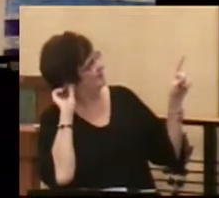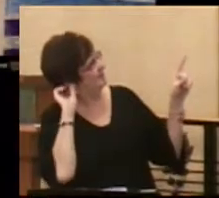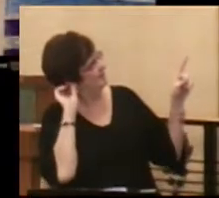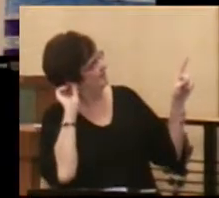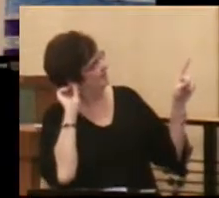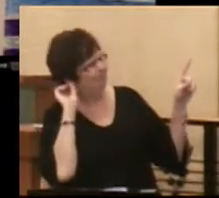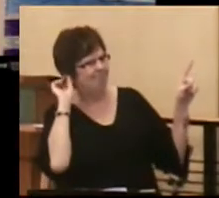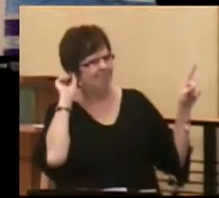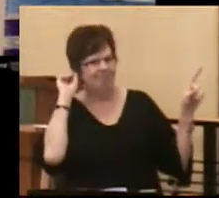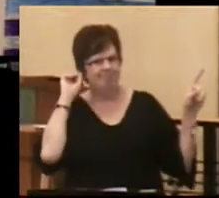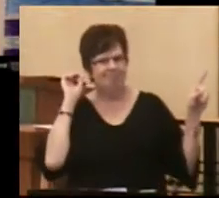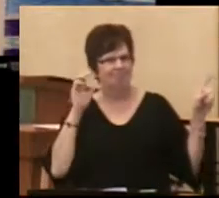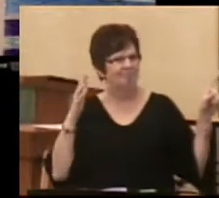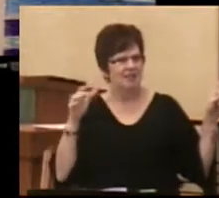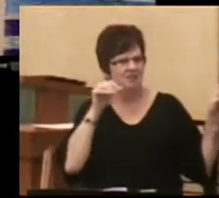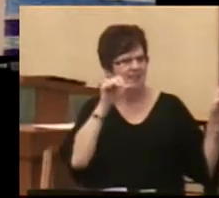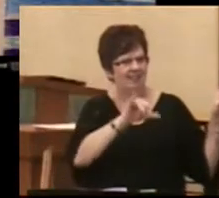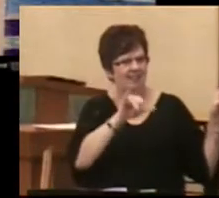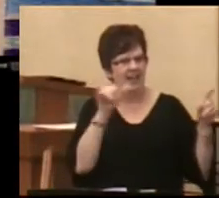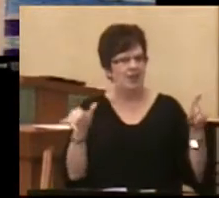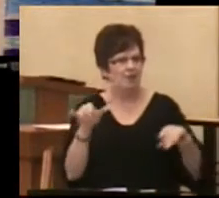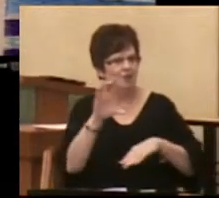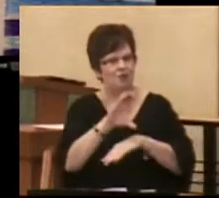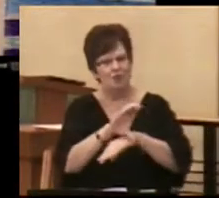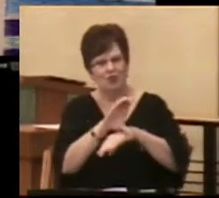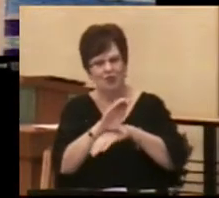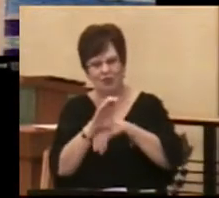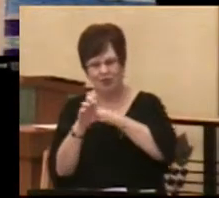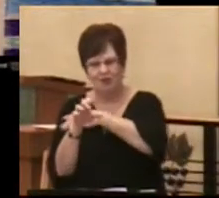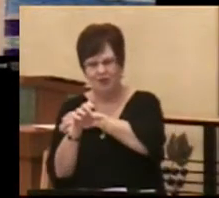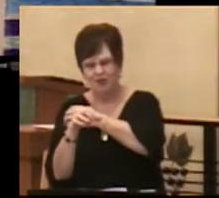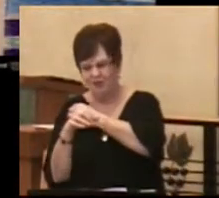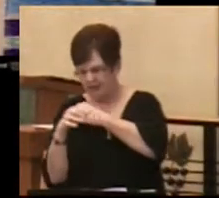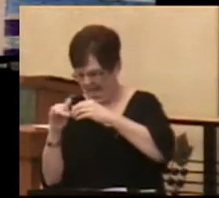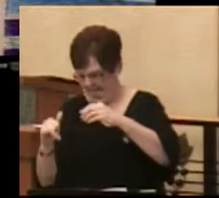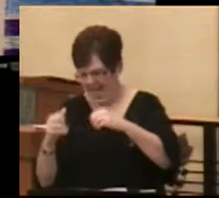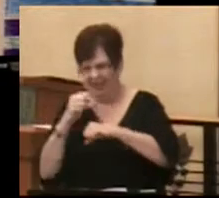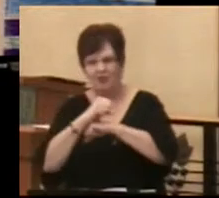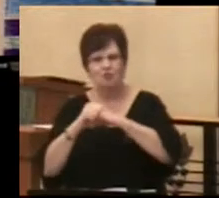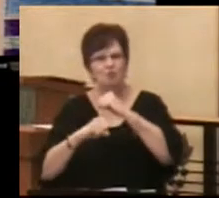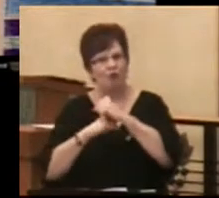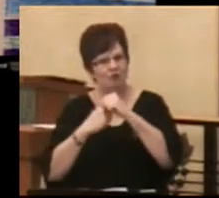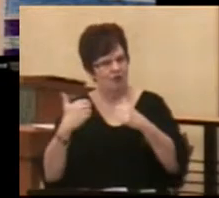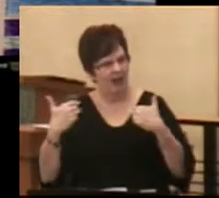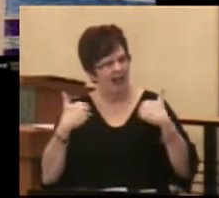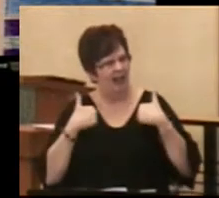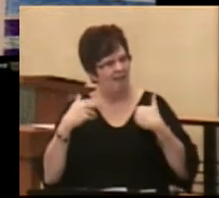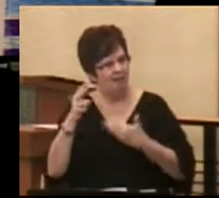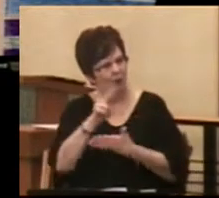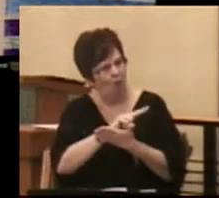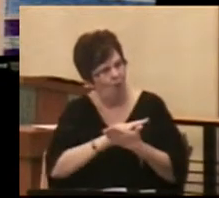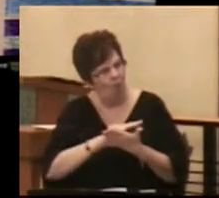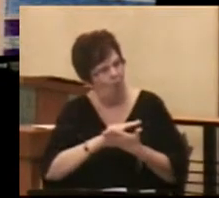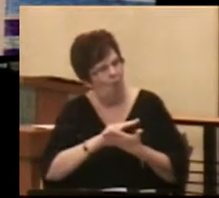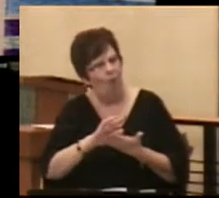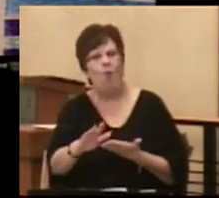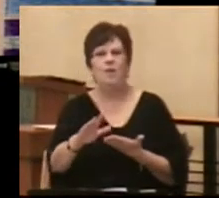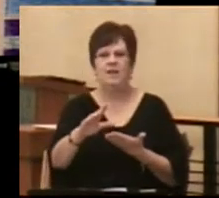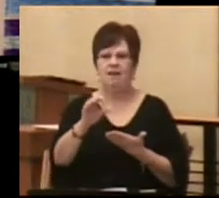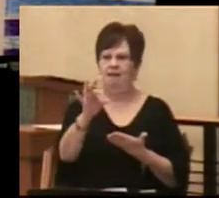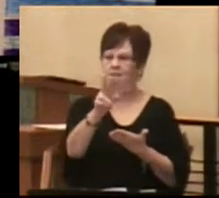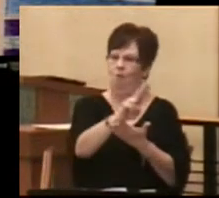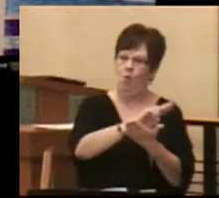like Bethel, does it? And in that simple tent-like structure, there was contained the Holy of